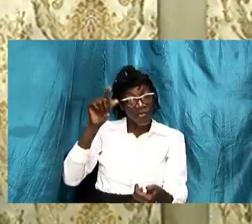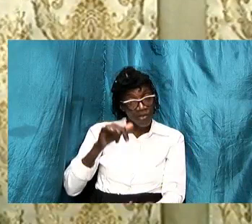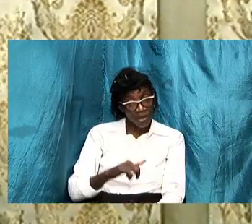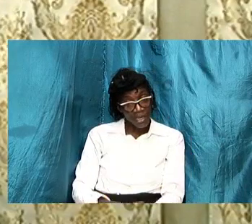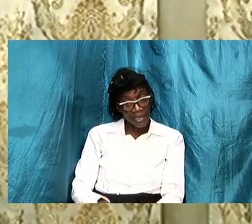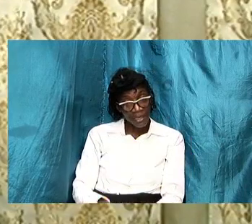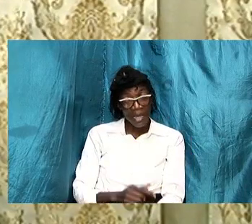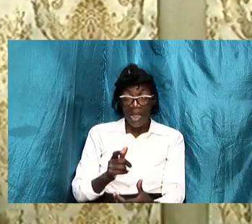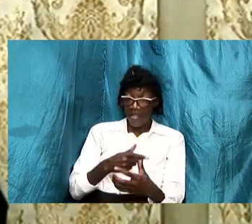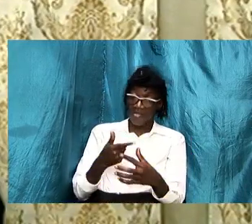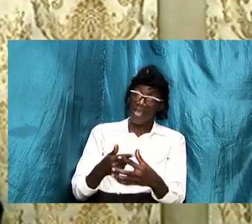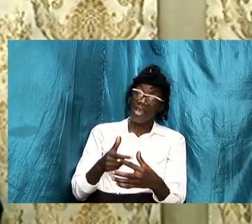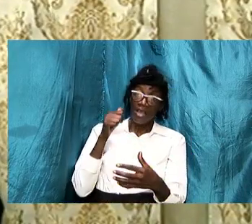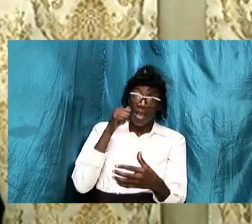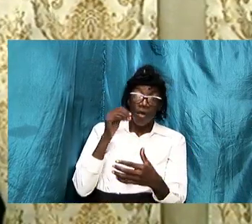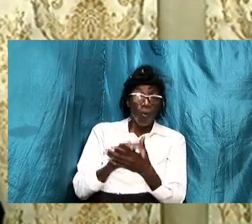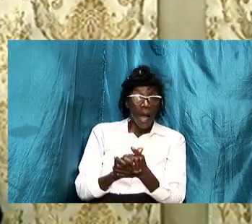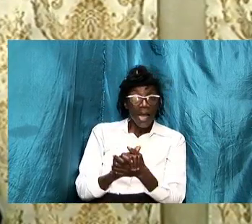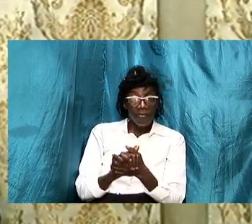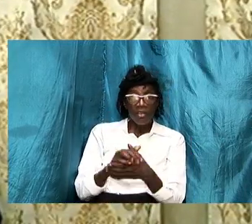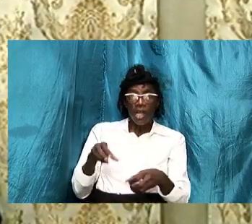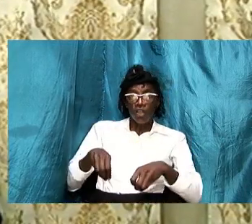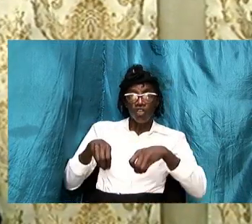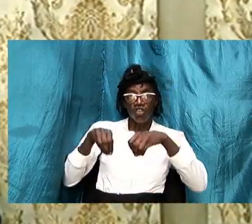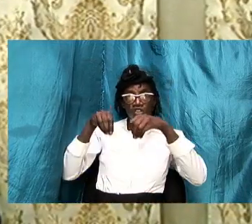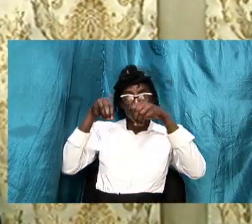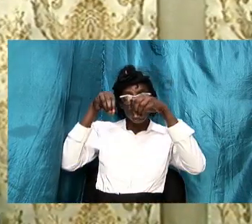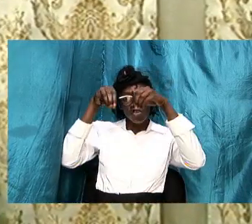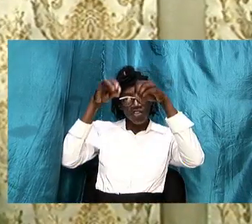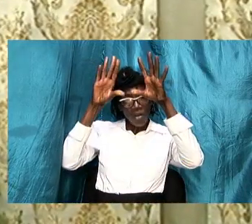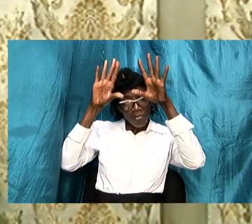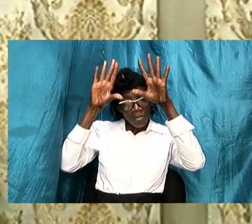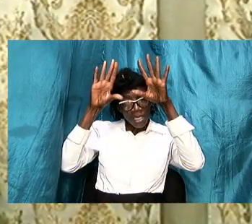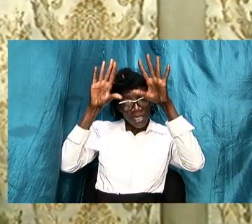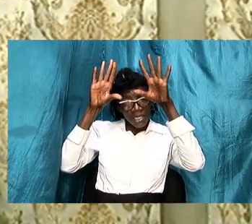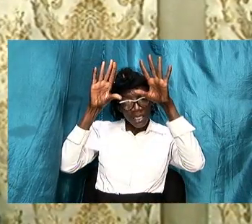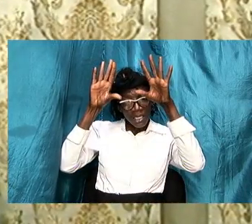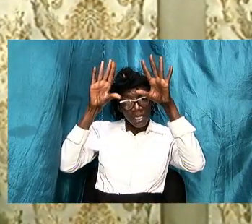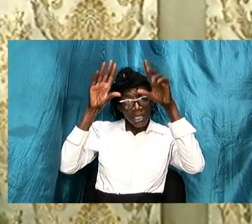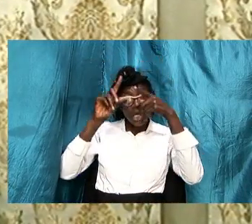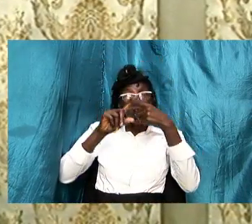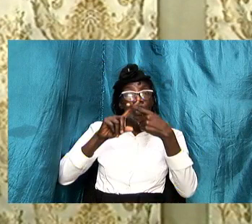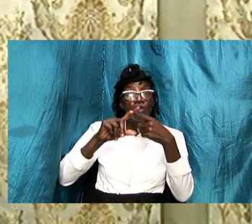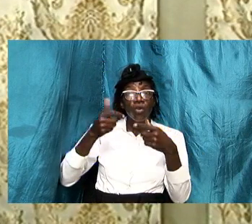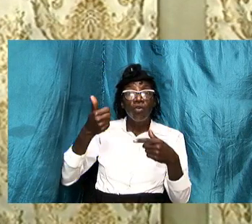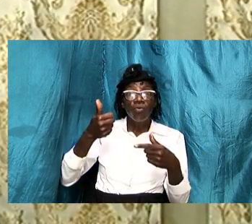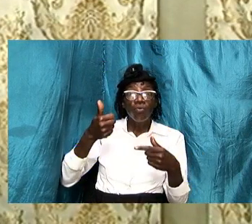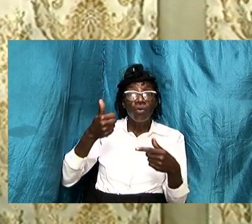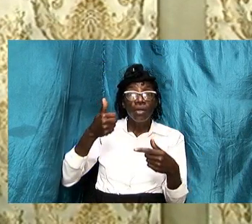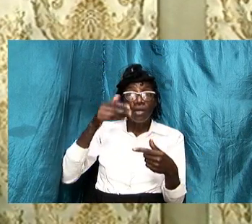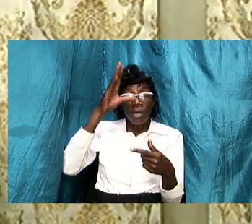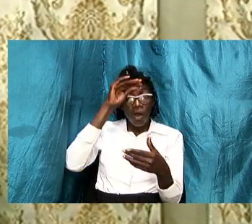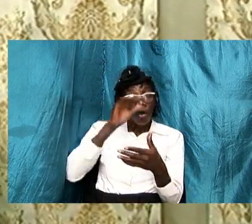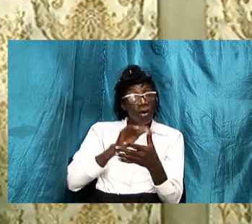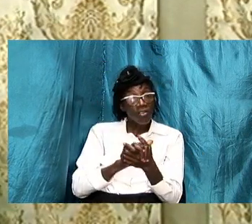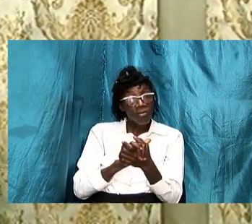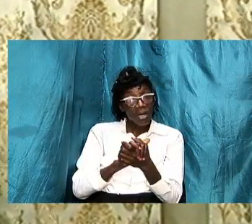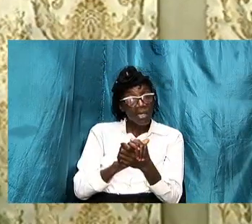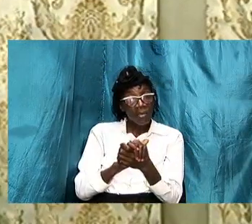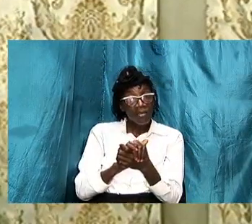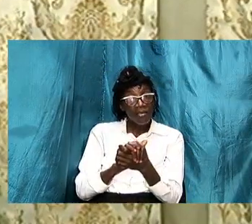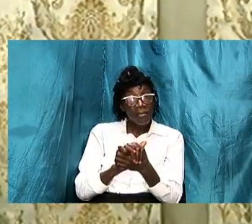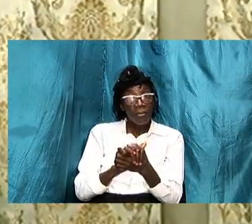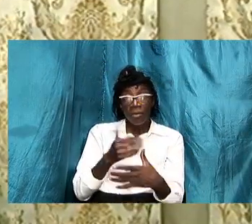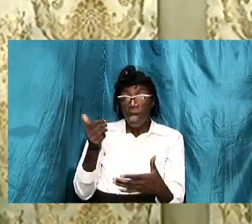and then wives be in submission subjection or submission to your own husbands and in